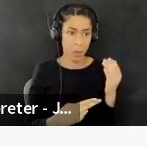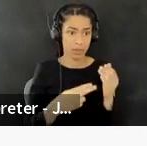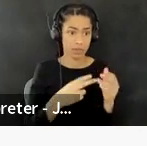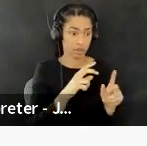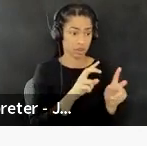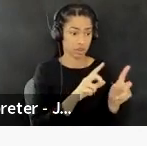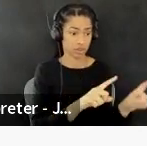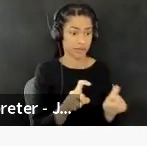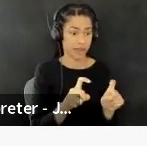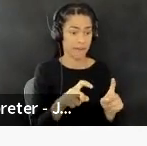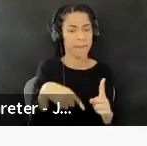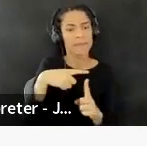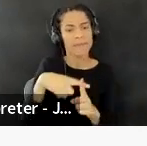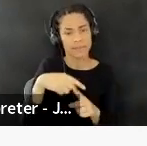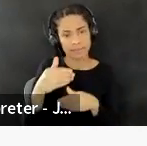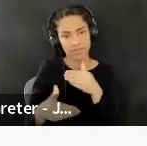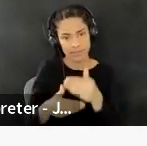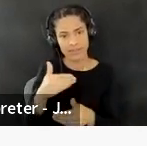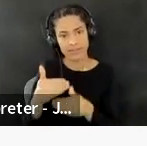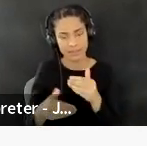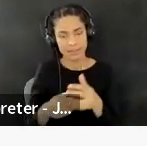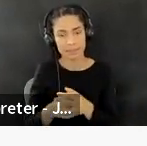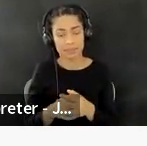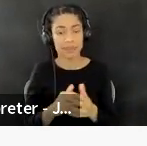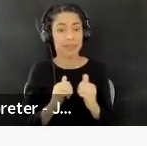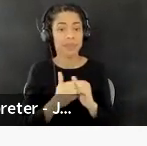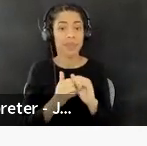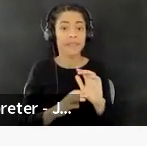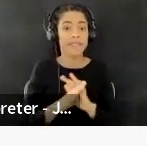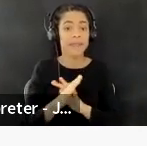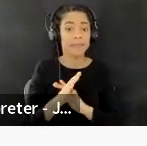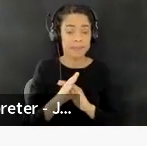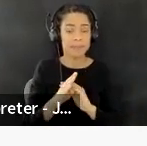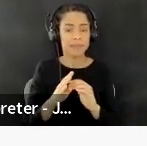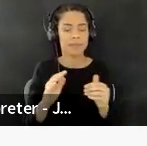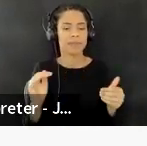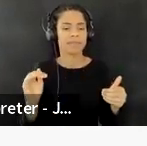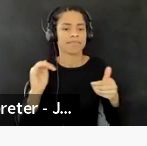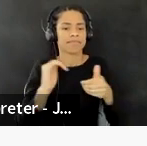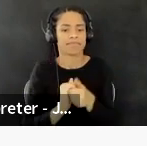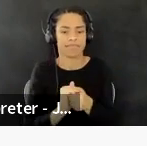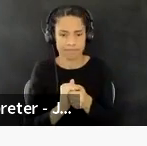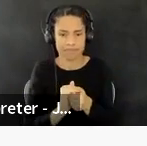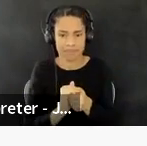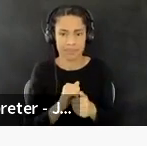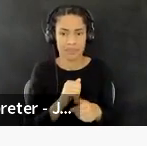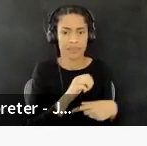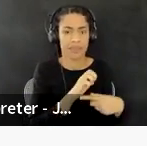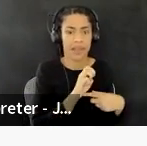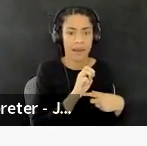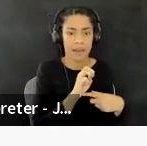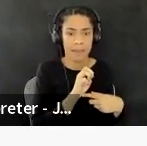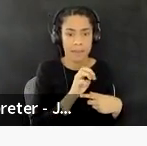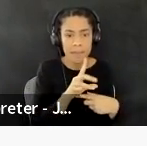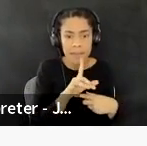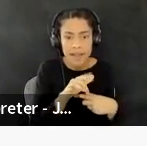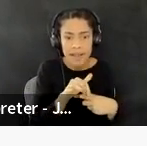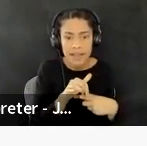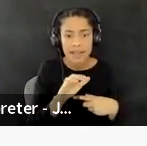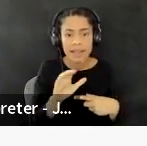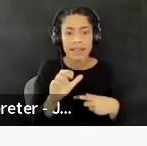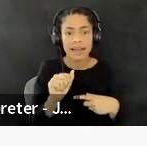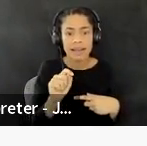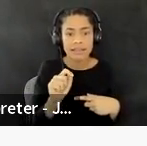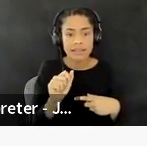that was developed in collaboration, uh, between Emily and catalyst and the